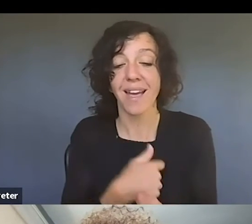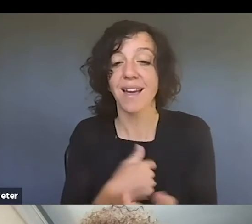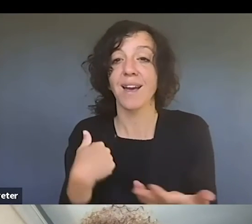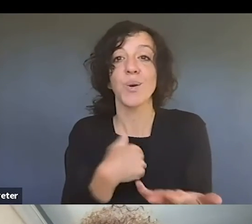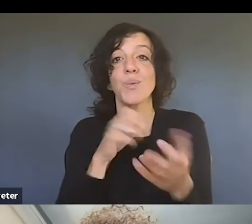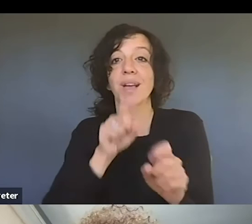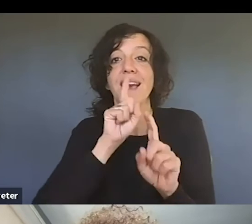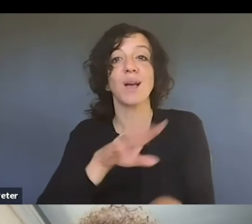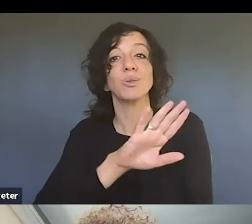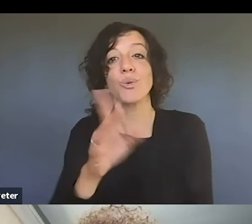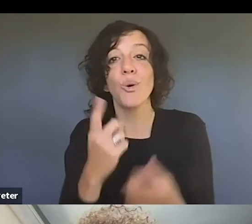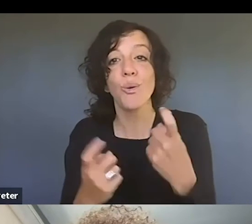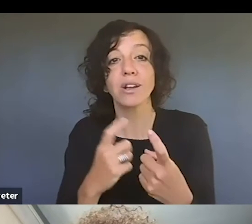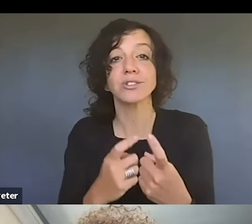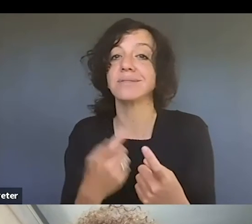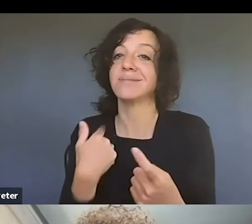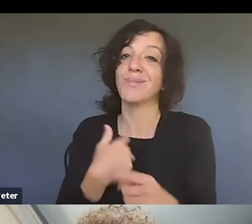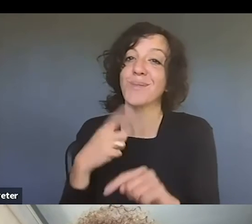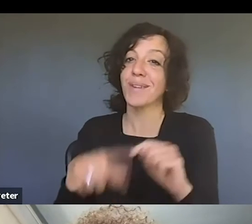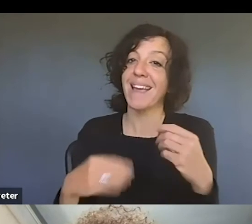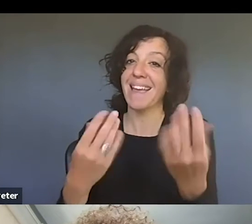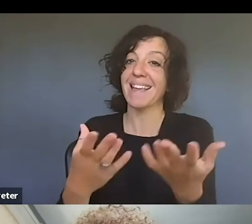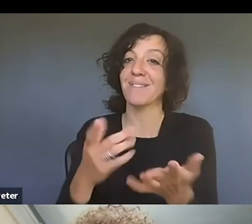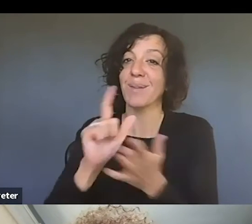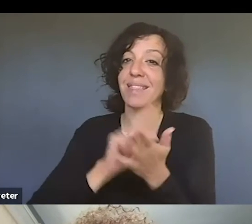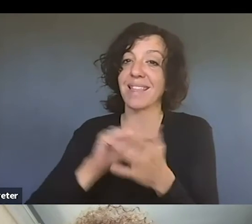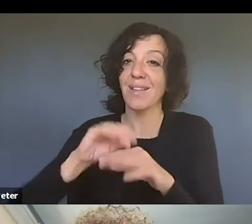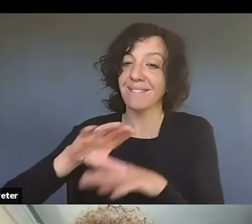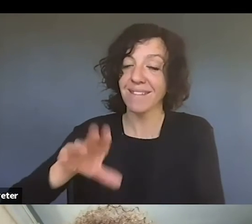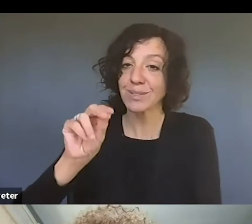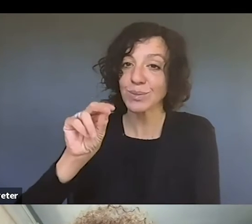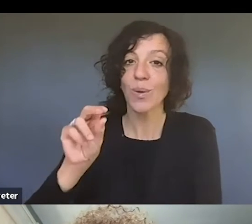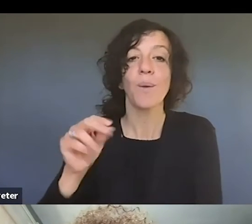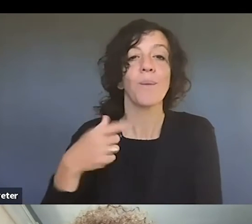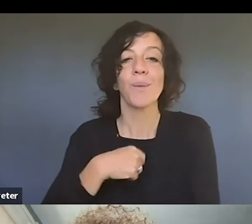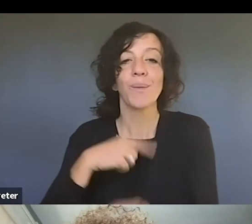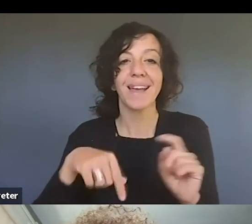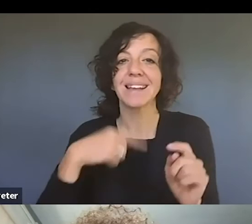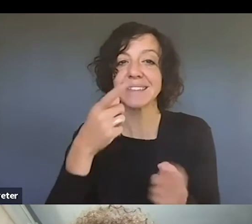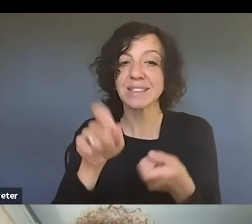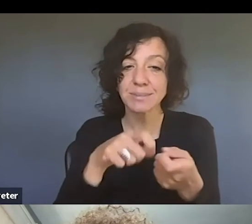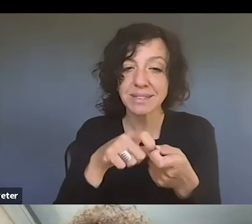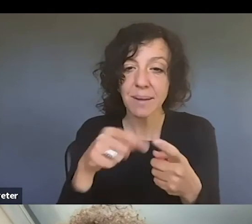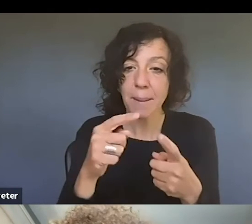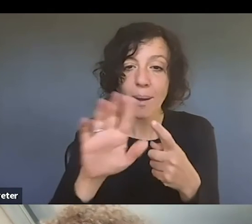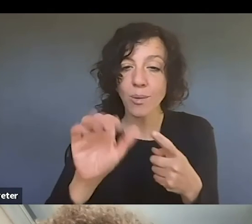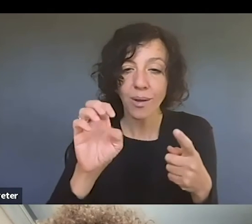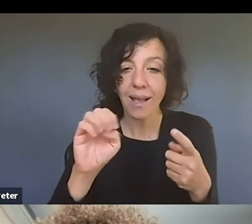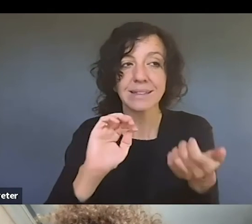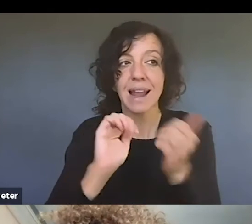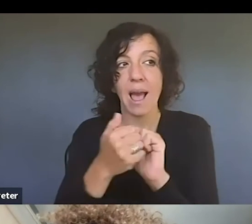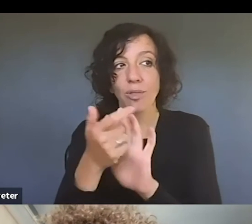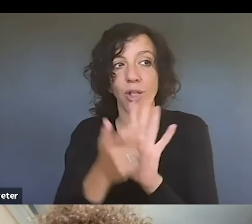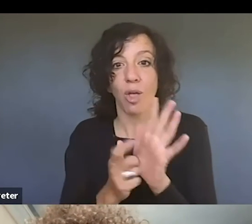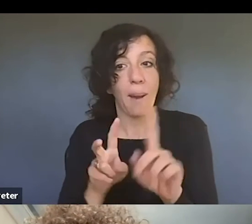answer some of your questions. We can't give you legal advice. We can't tell you, um, you know, specifics about your specific case and how the law would apply there,